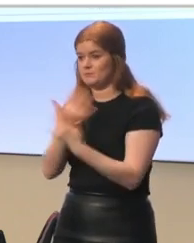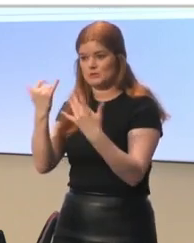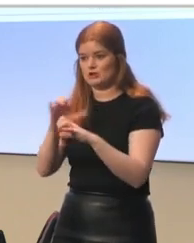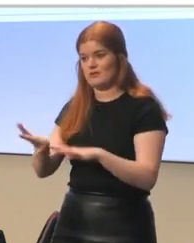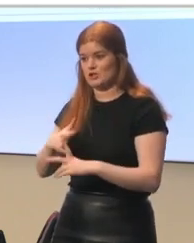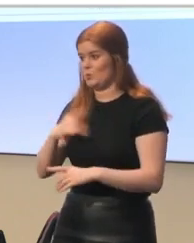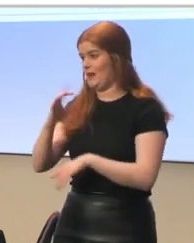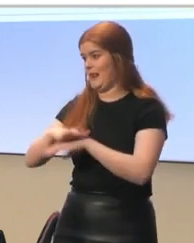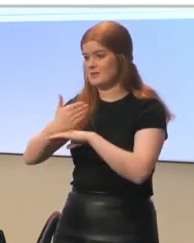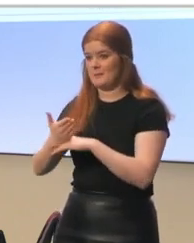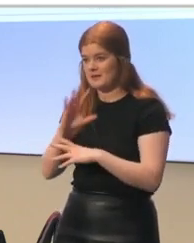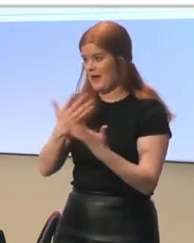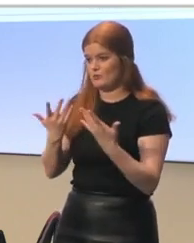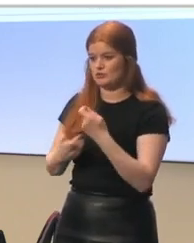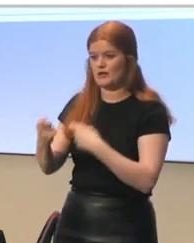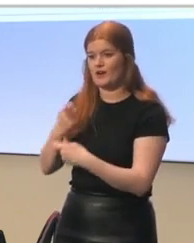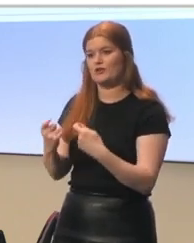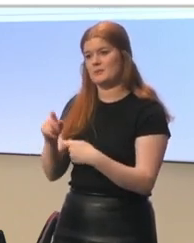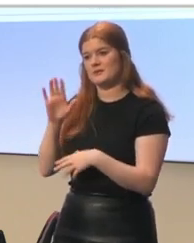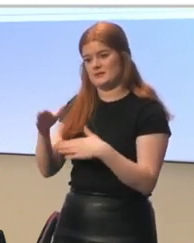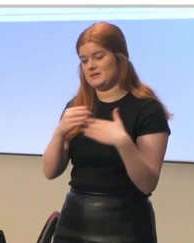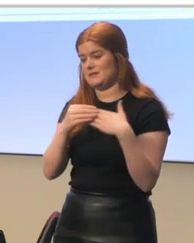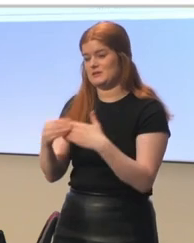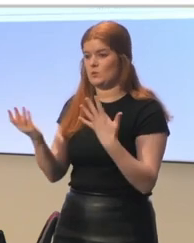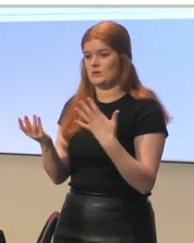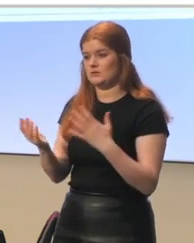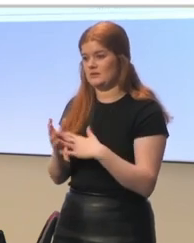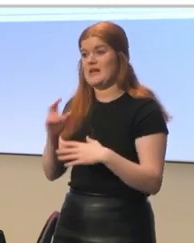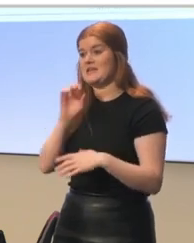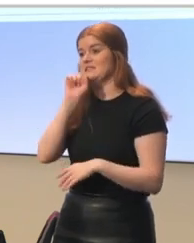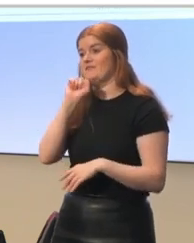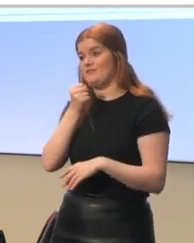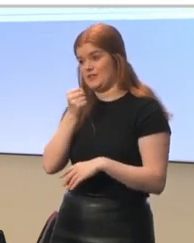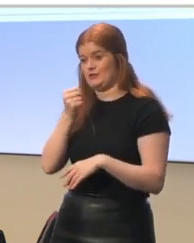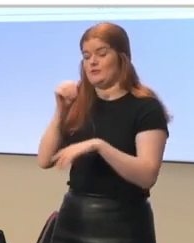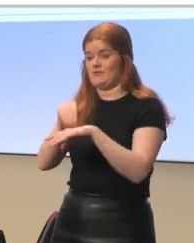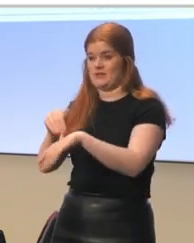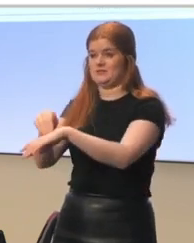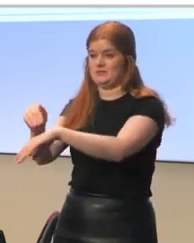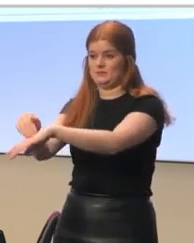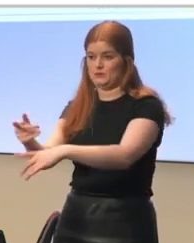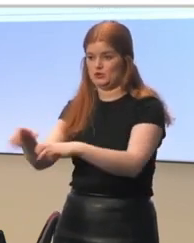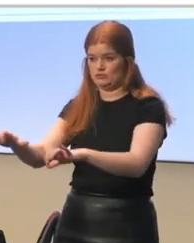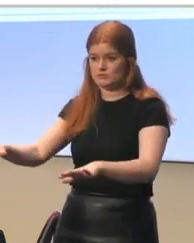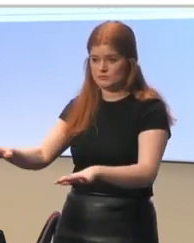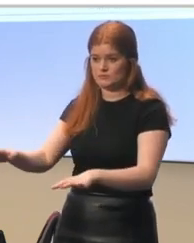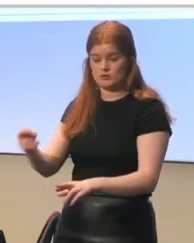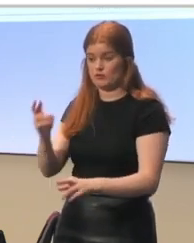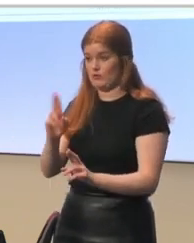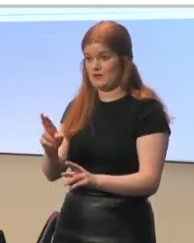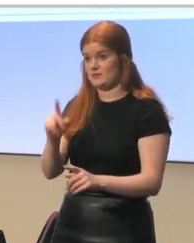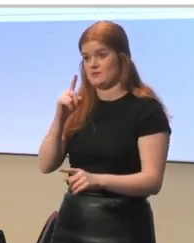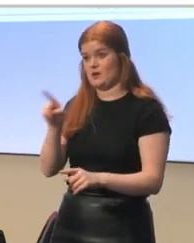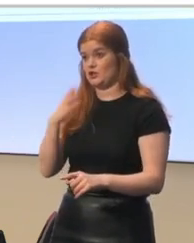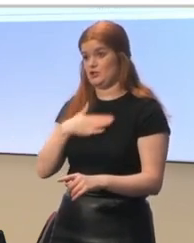laptop, etc. And this led to a very severe consequence that not only this,